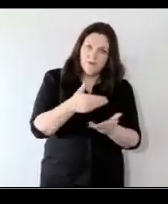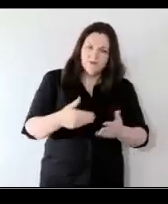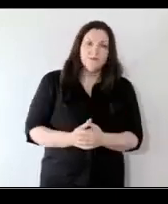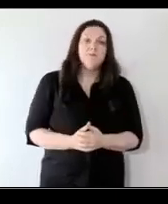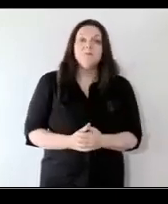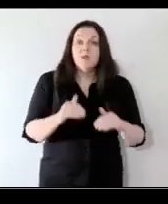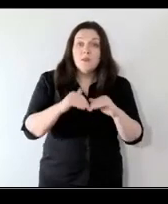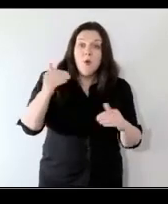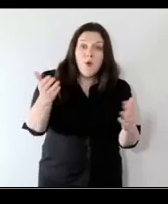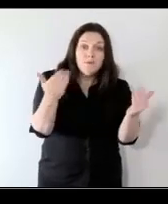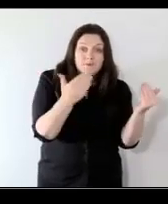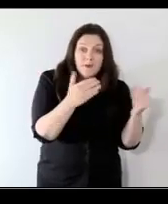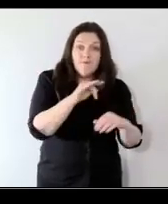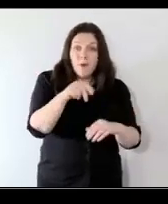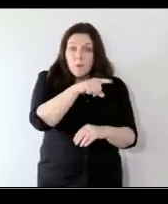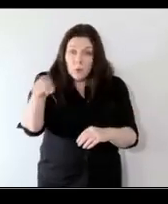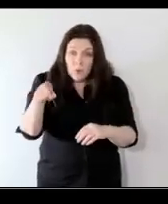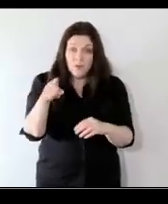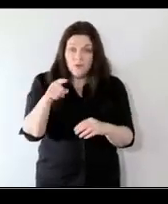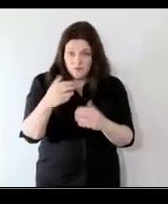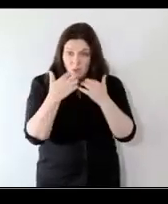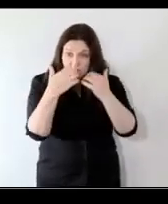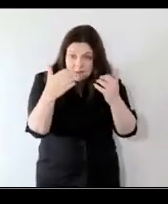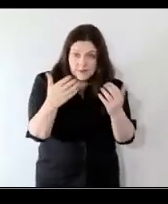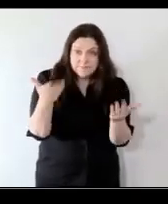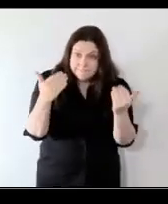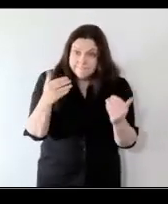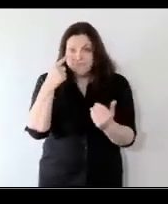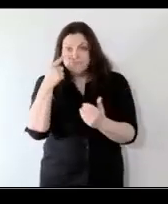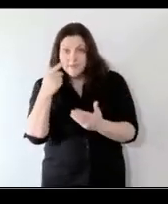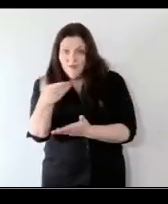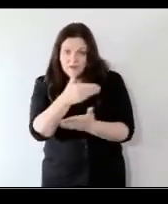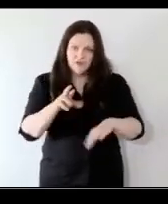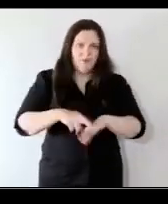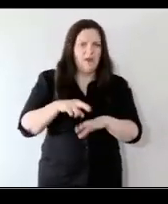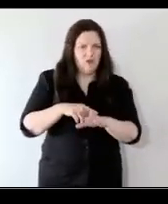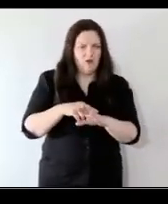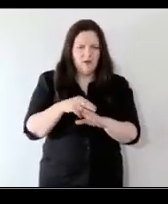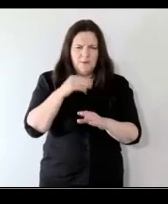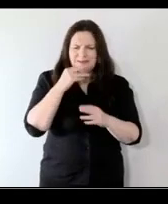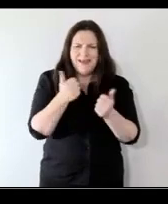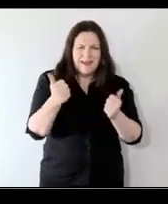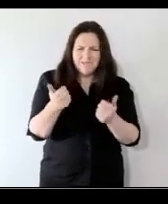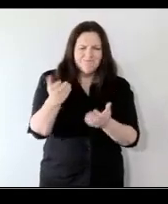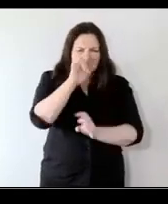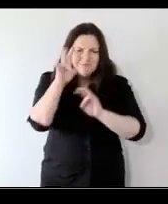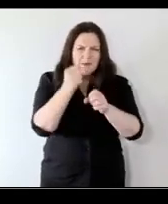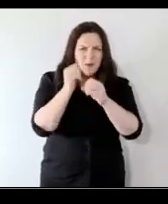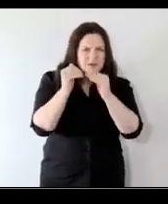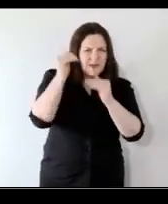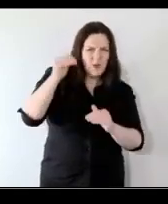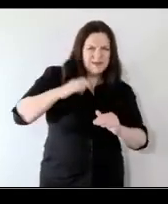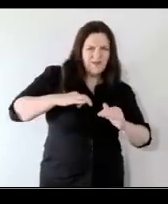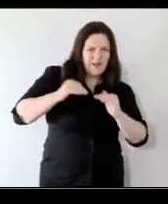the more we hear from you, our audience, to inform this conversation, the better. So we really encourage that we'd also